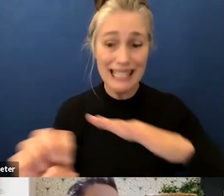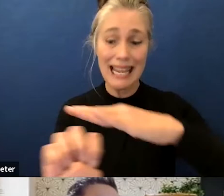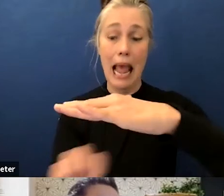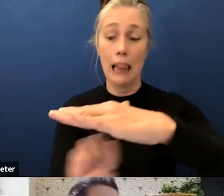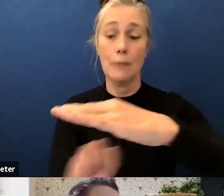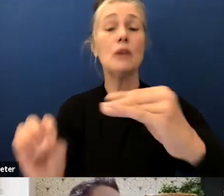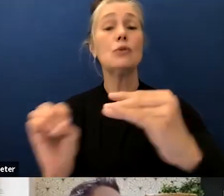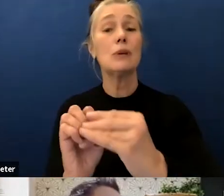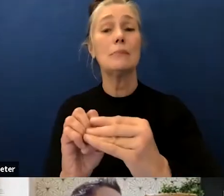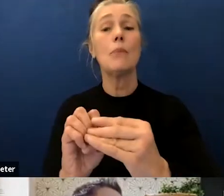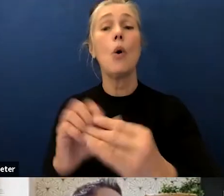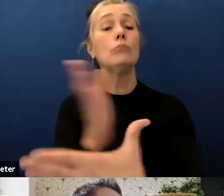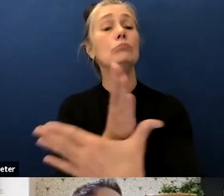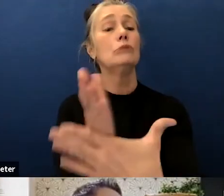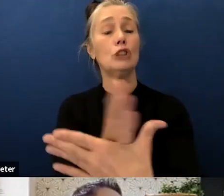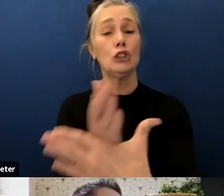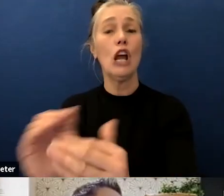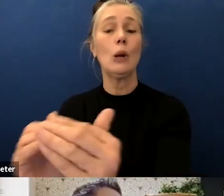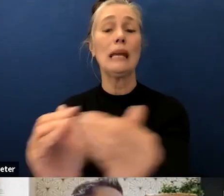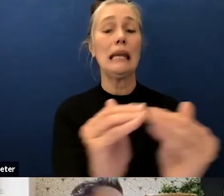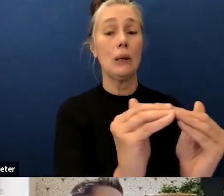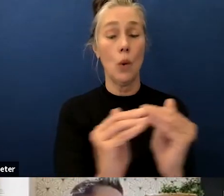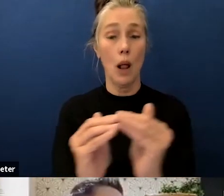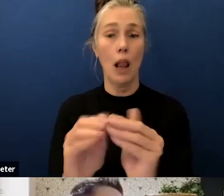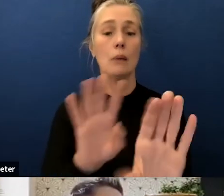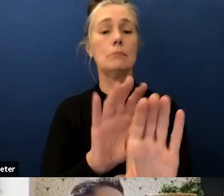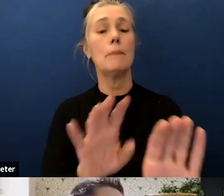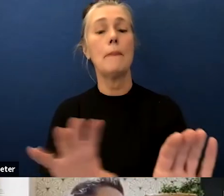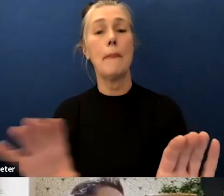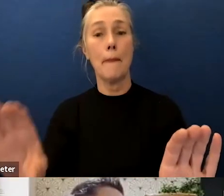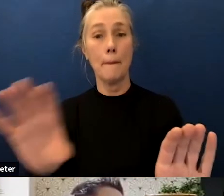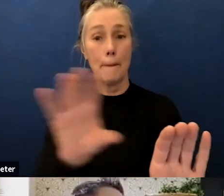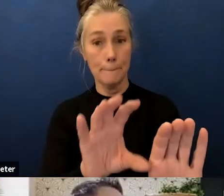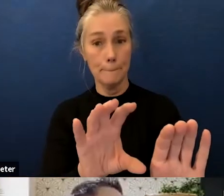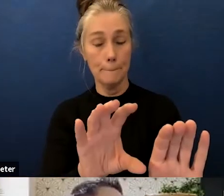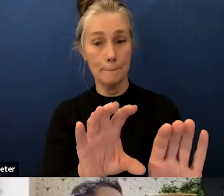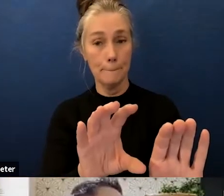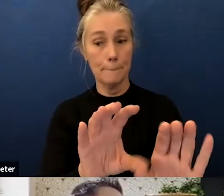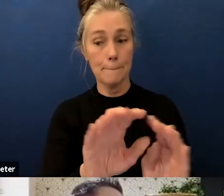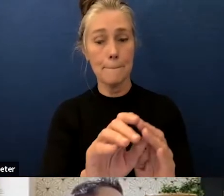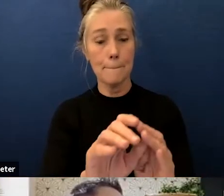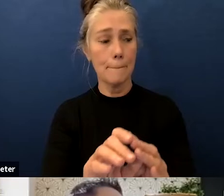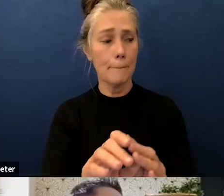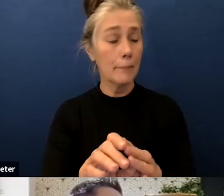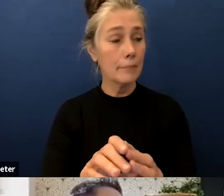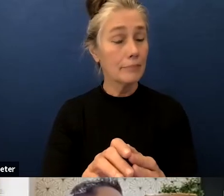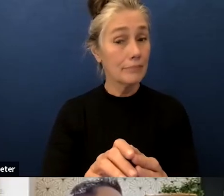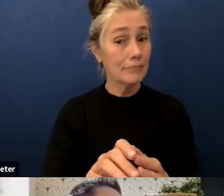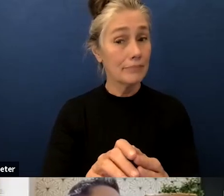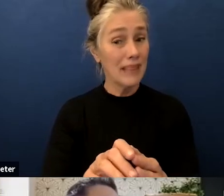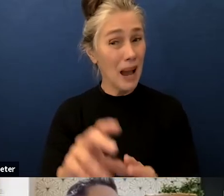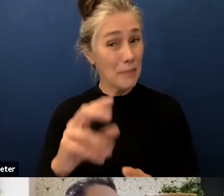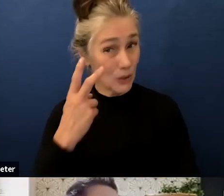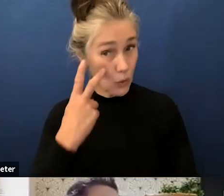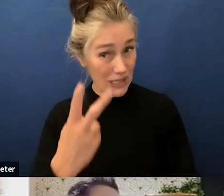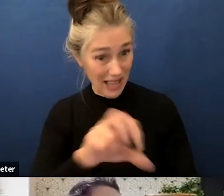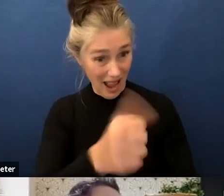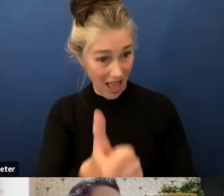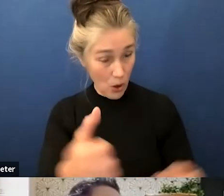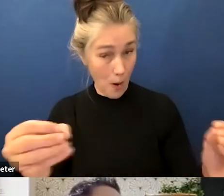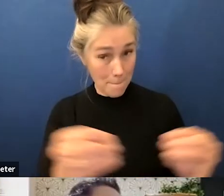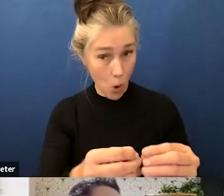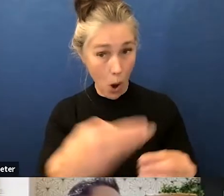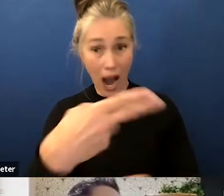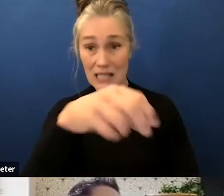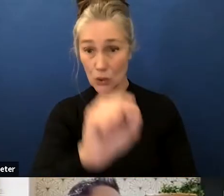and then uh when you look at your um high school and junior high sites you've